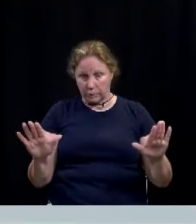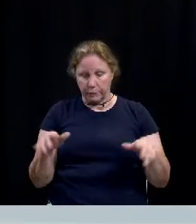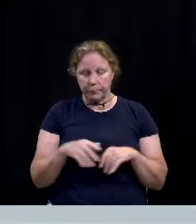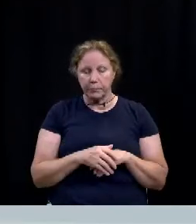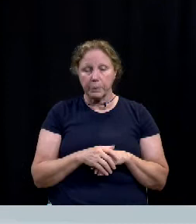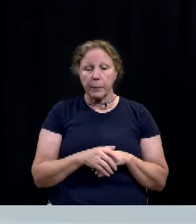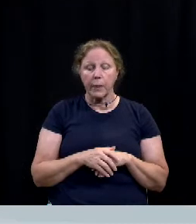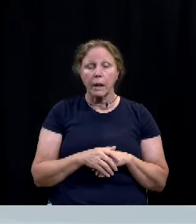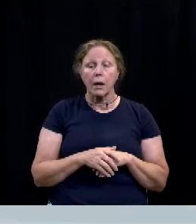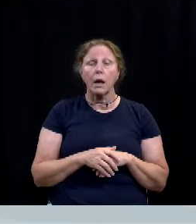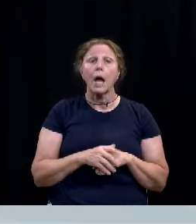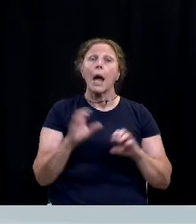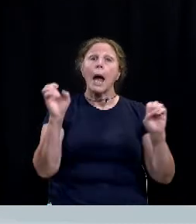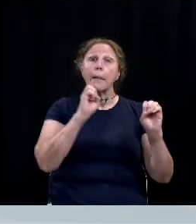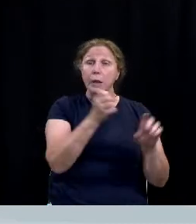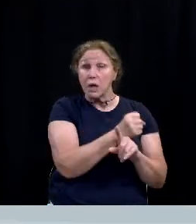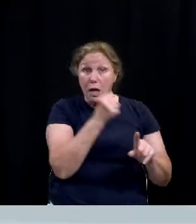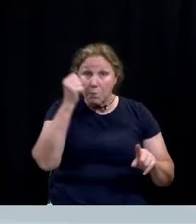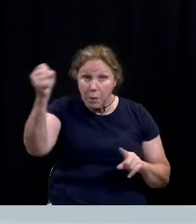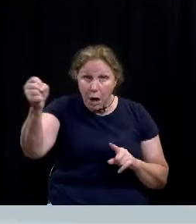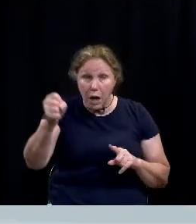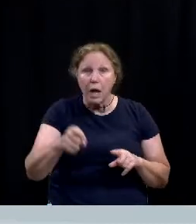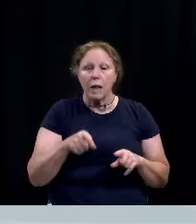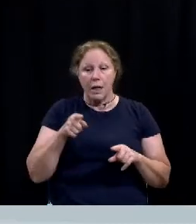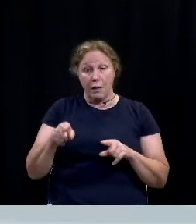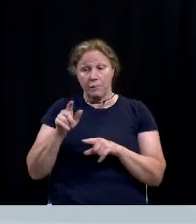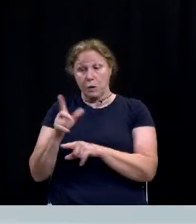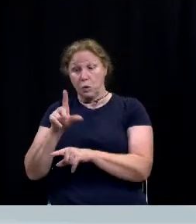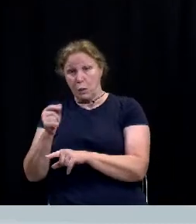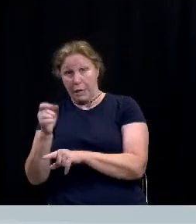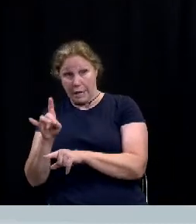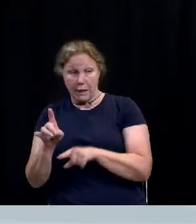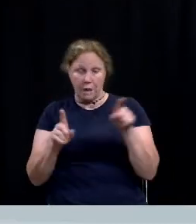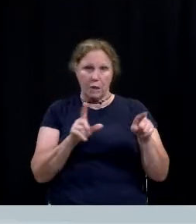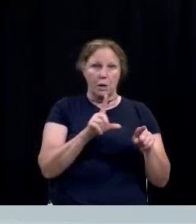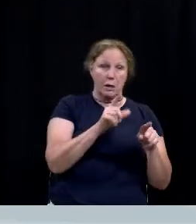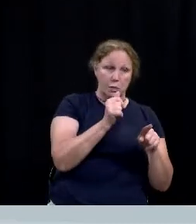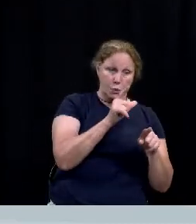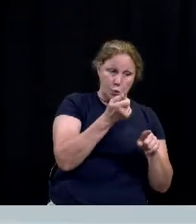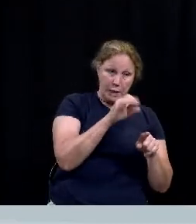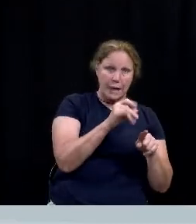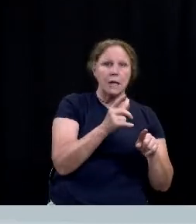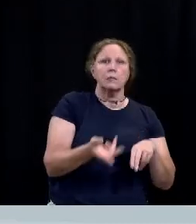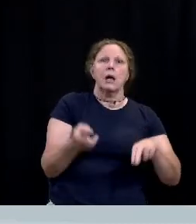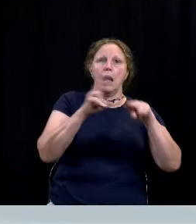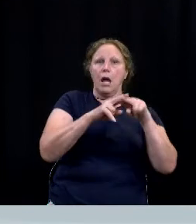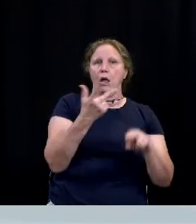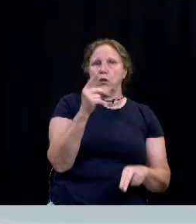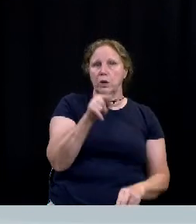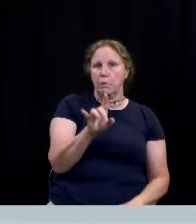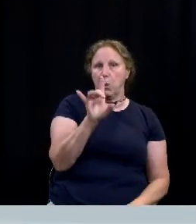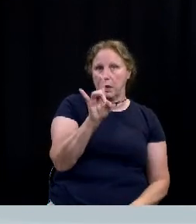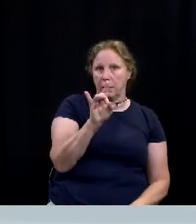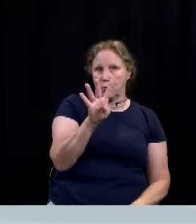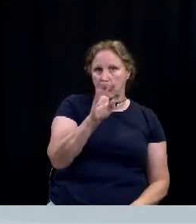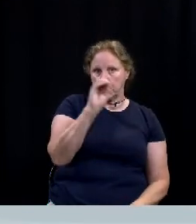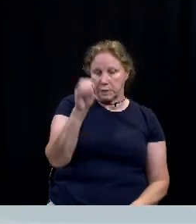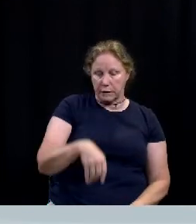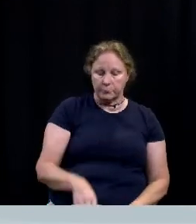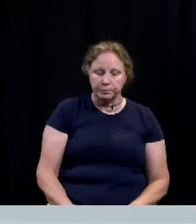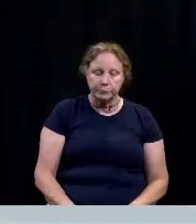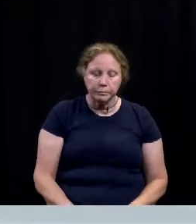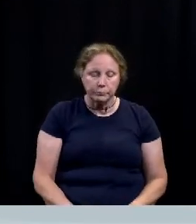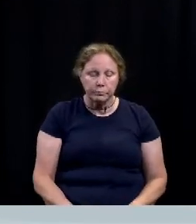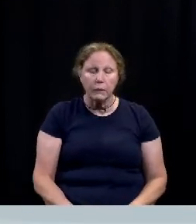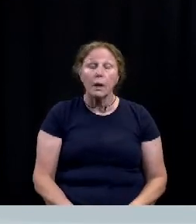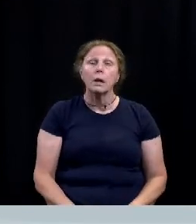calls that resulted in an emergency detention order saw a 13.4% increase from 2018 to 2019 we went ahead and looked at